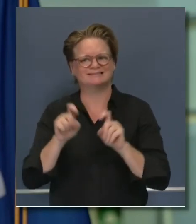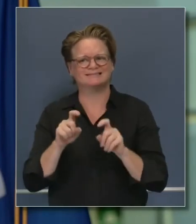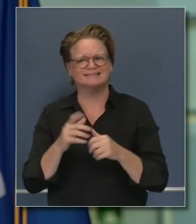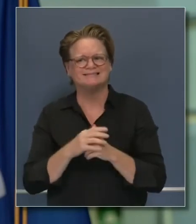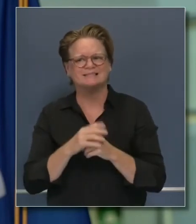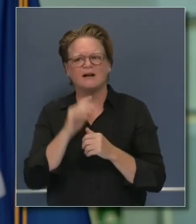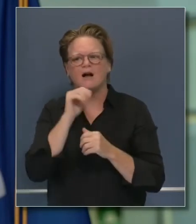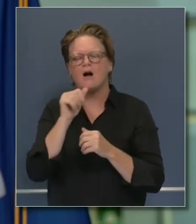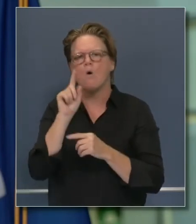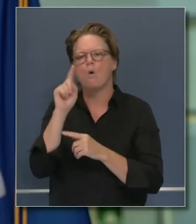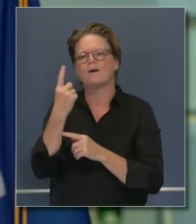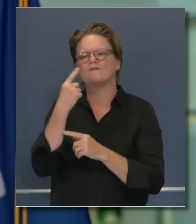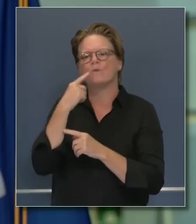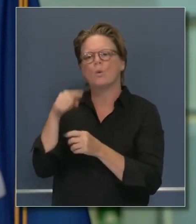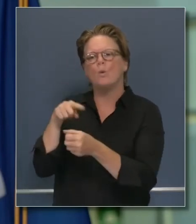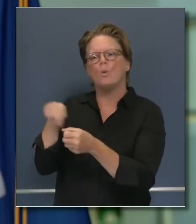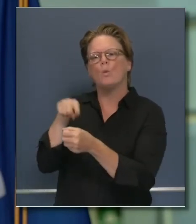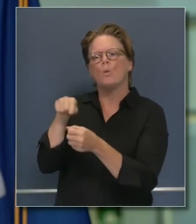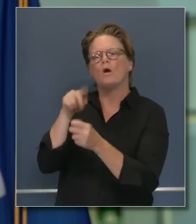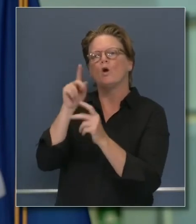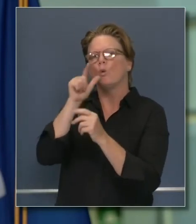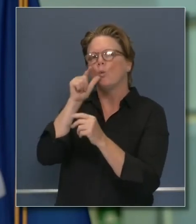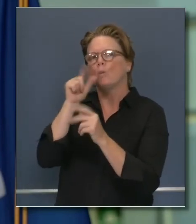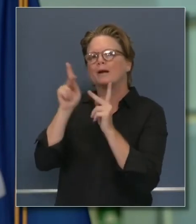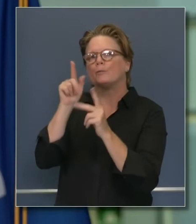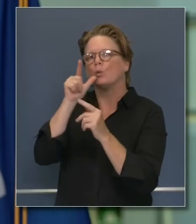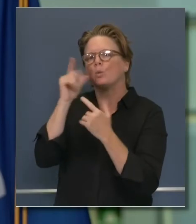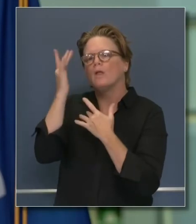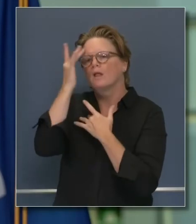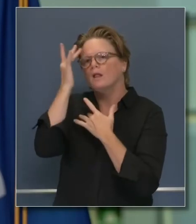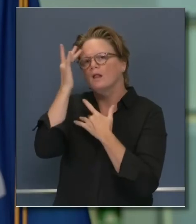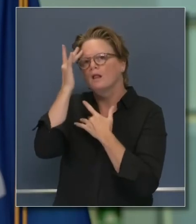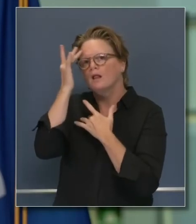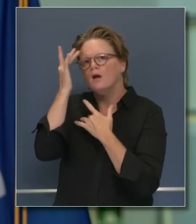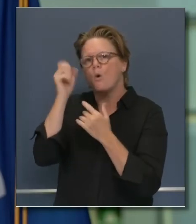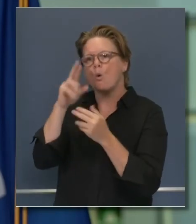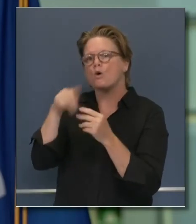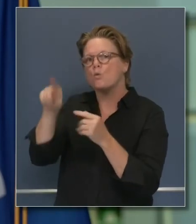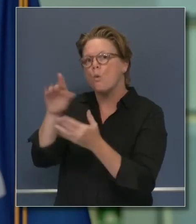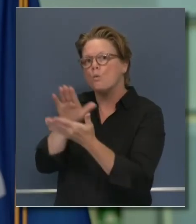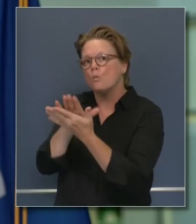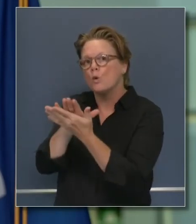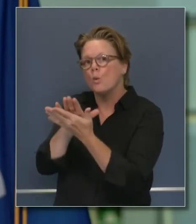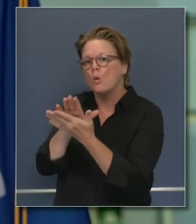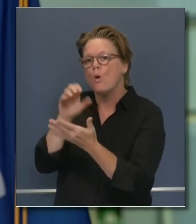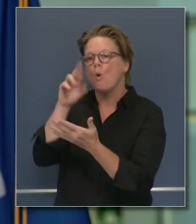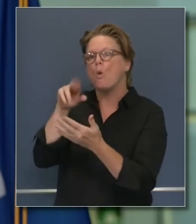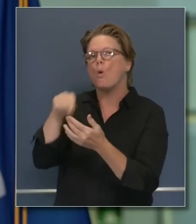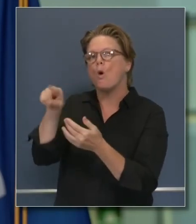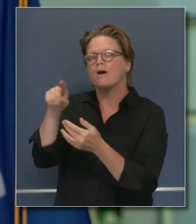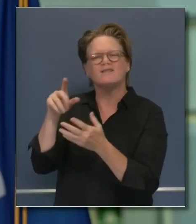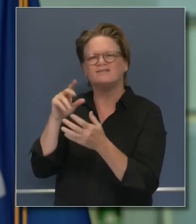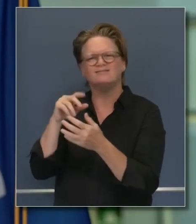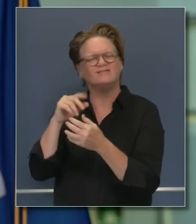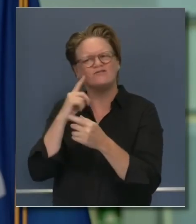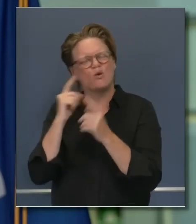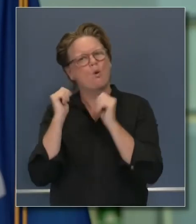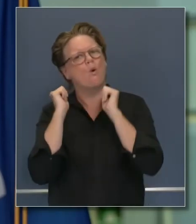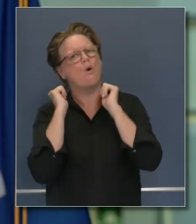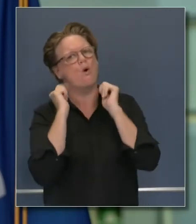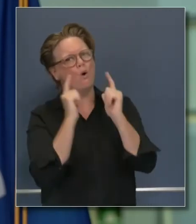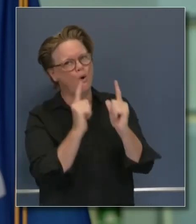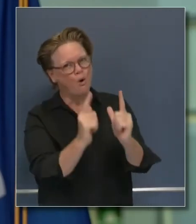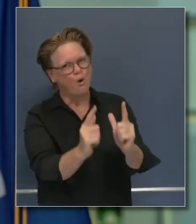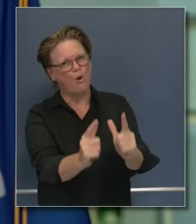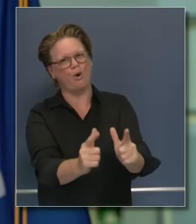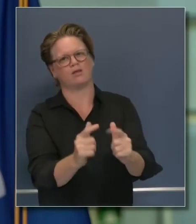but really to create a level of insight into how the transmission of COVID-19 is moving in our state, allowing us to address some